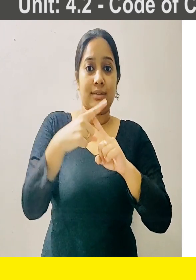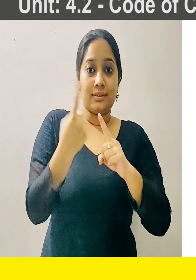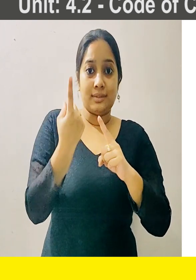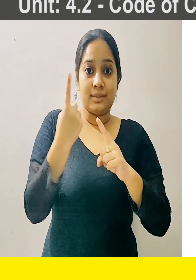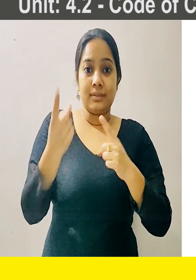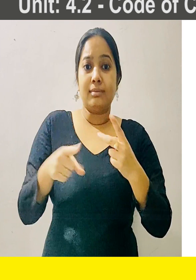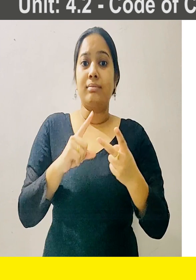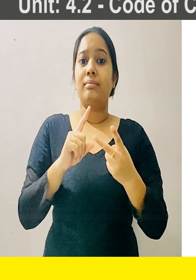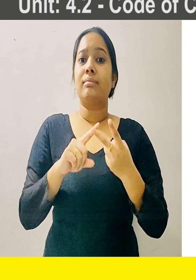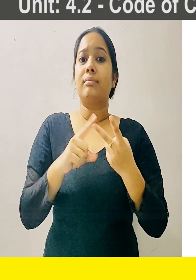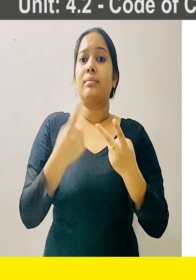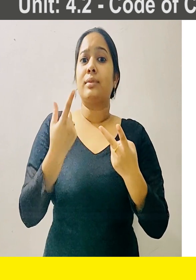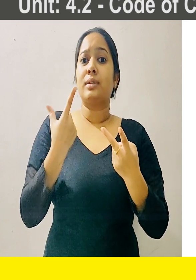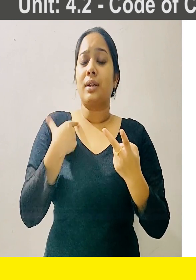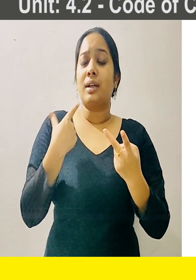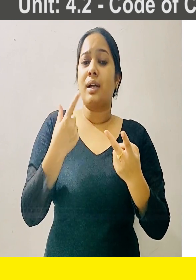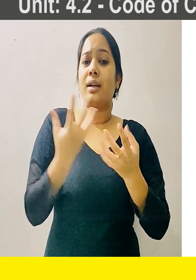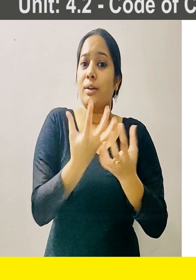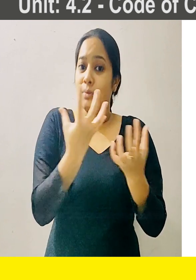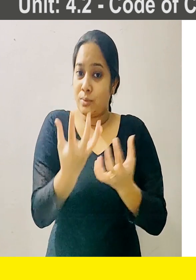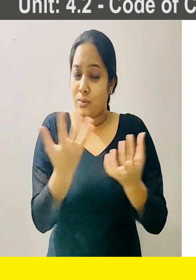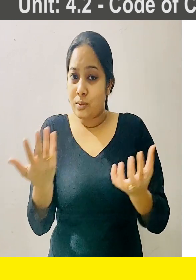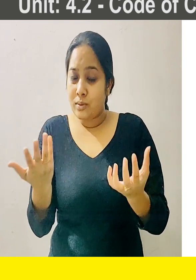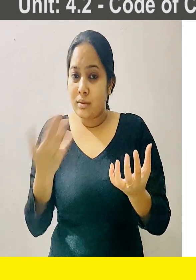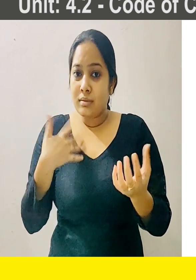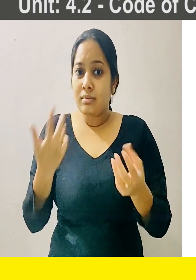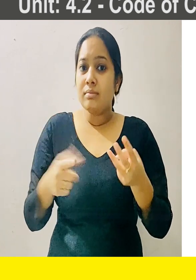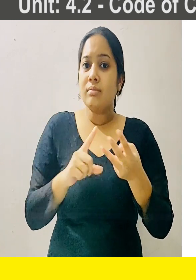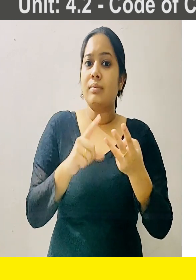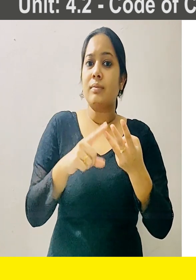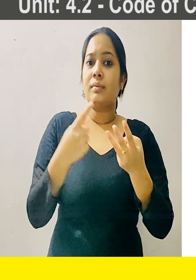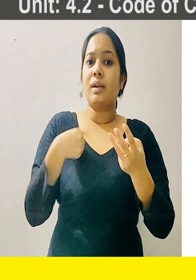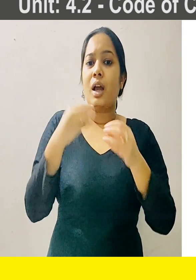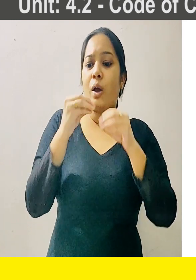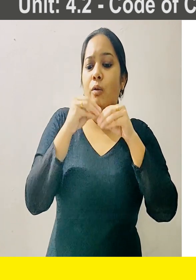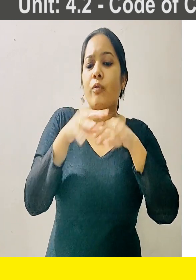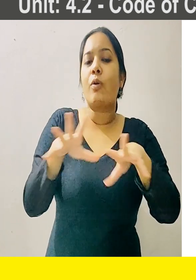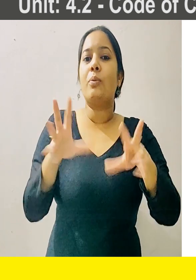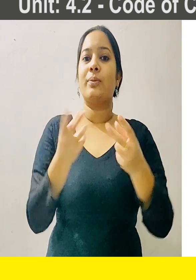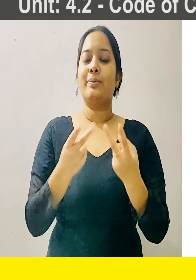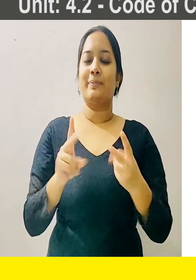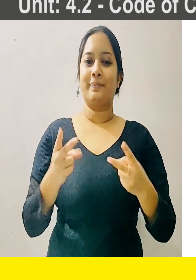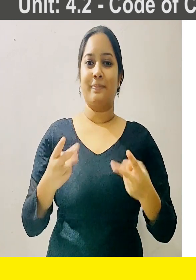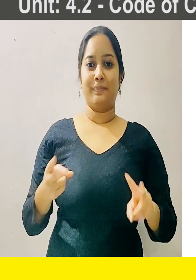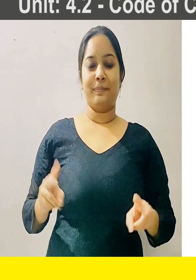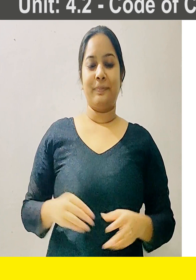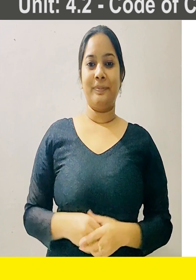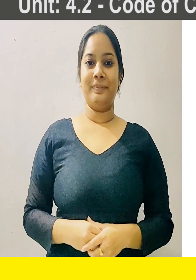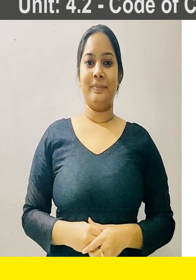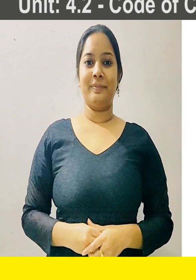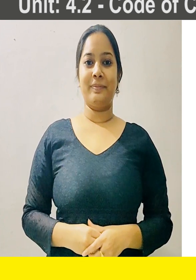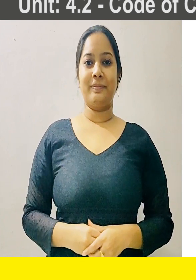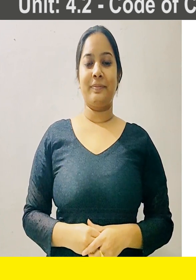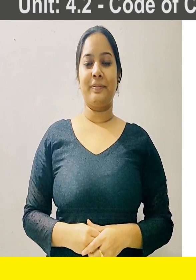technology, IT, physical resources, information, etc.